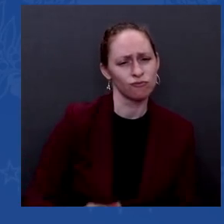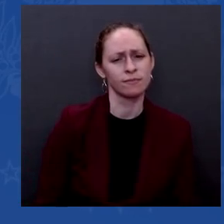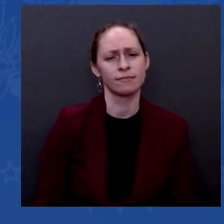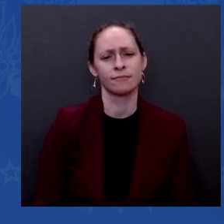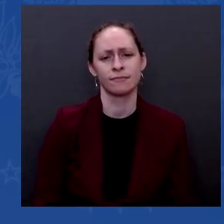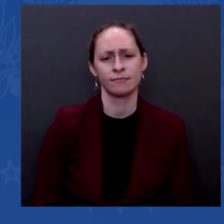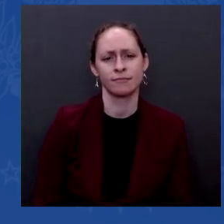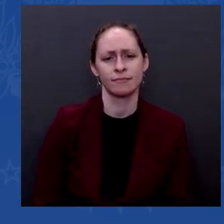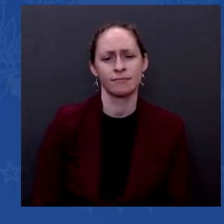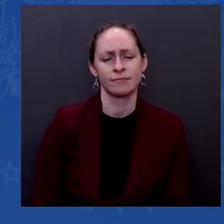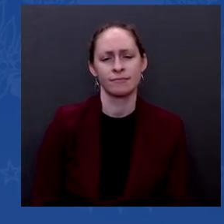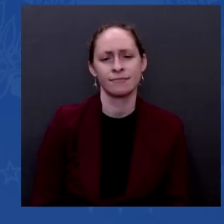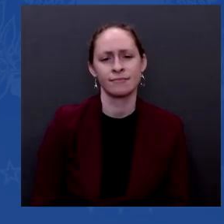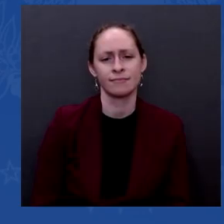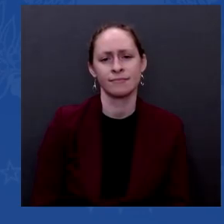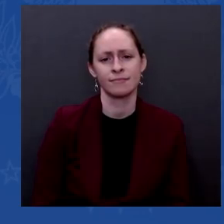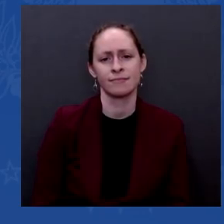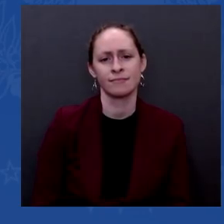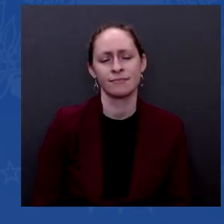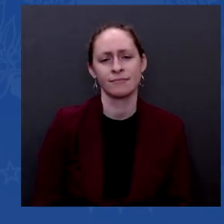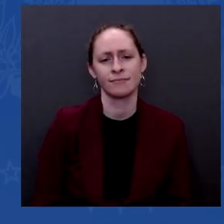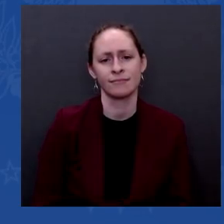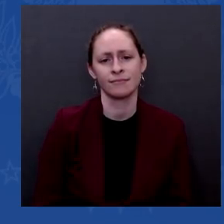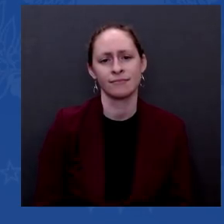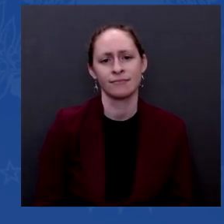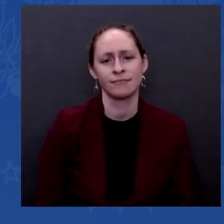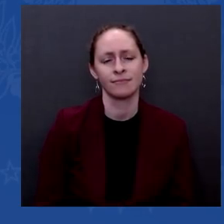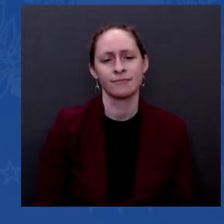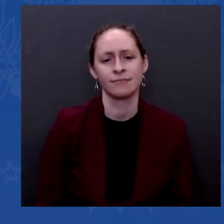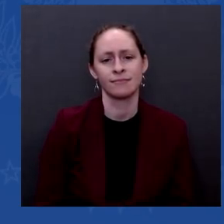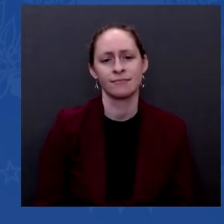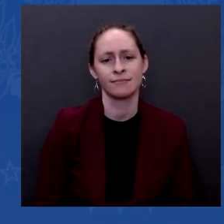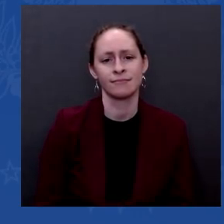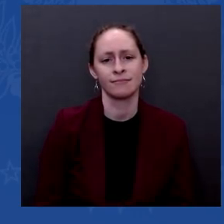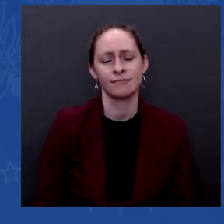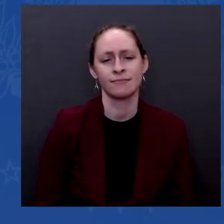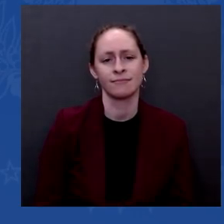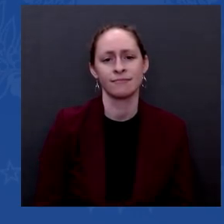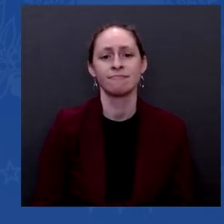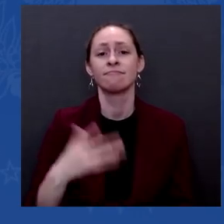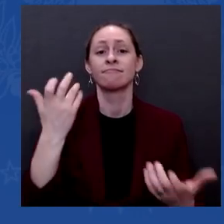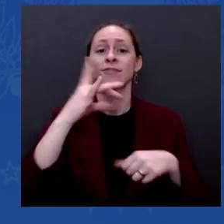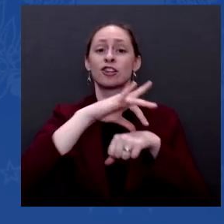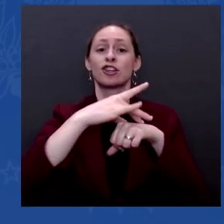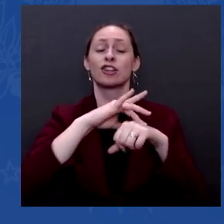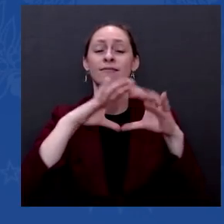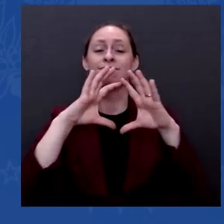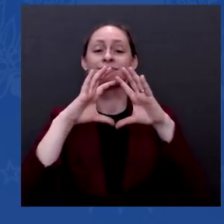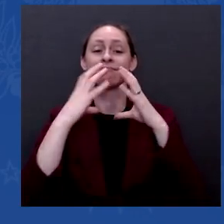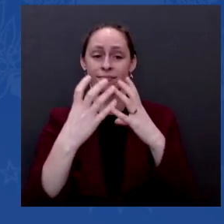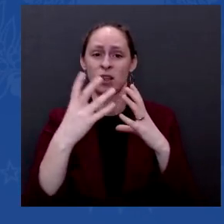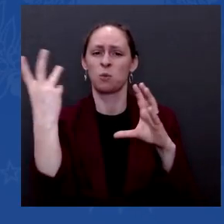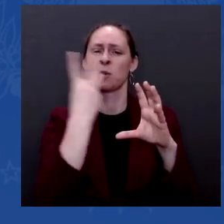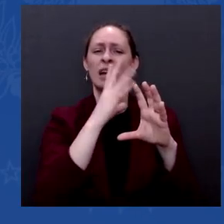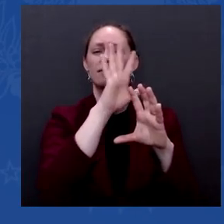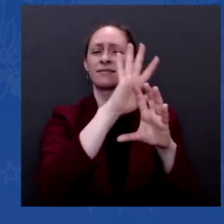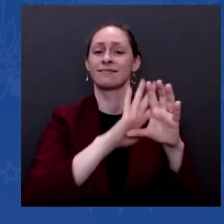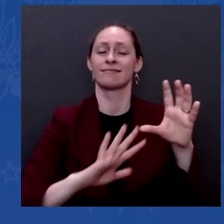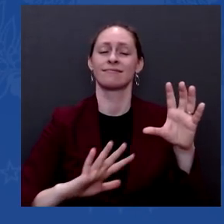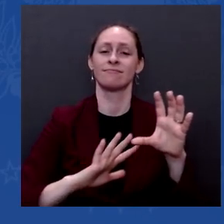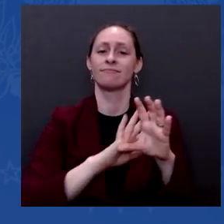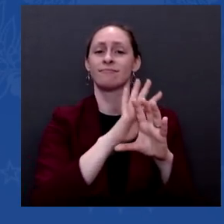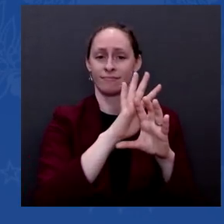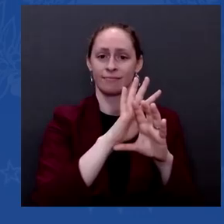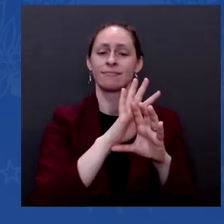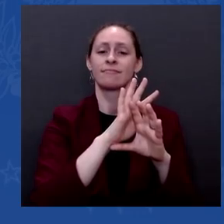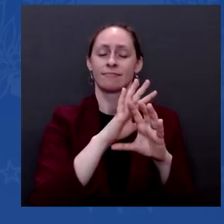hemisphere. And we were moving in the right direction under our — under the last administration, the Obama